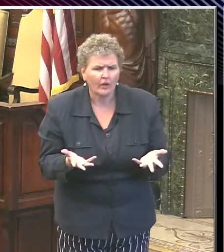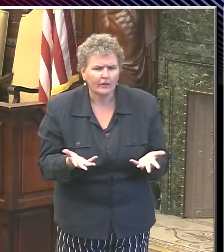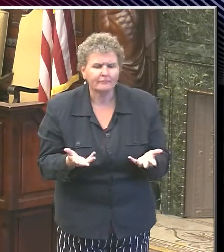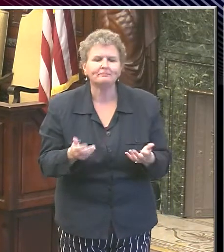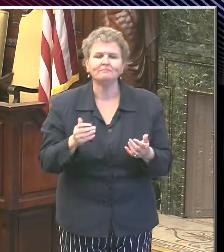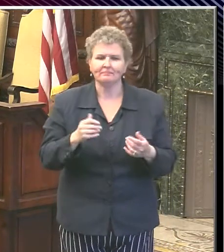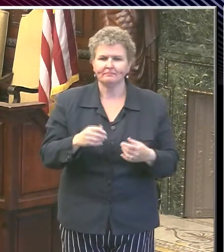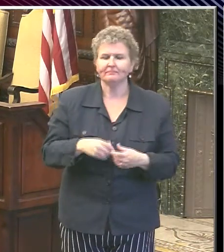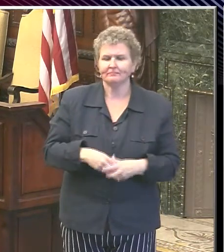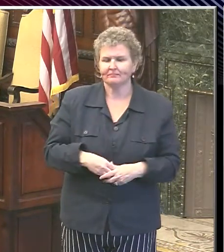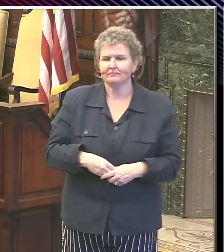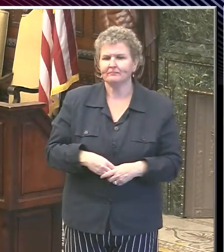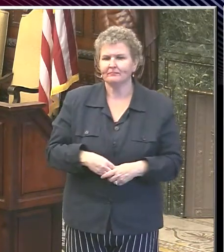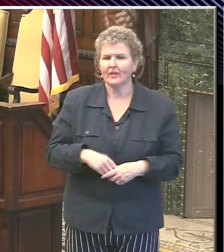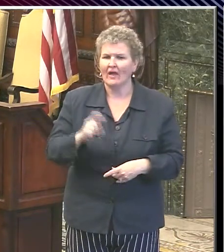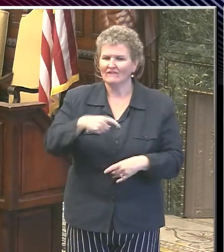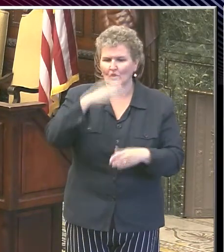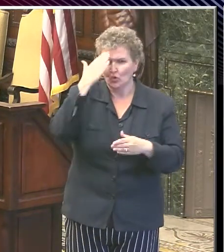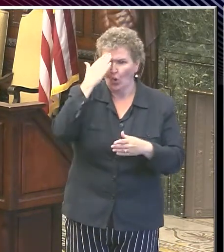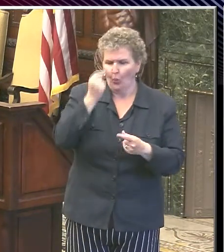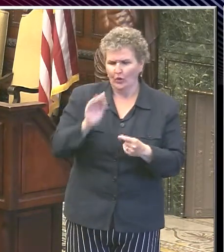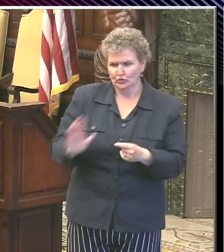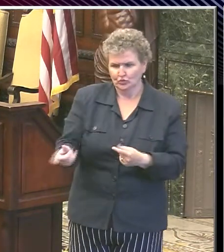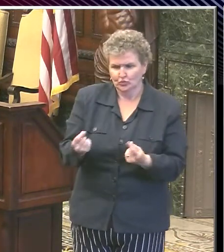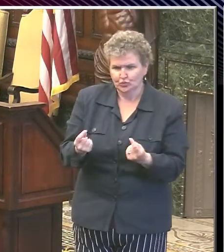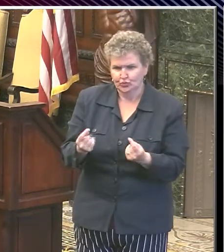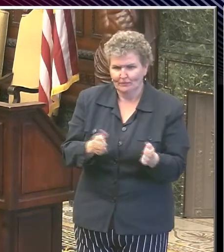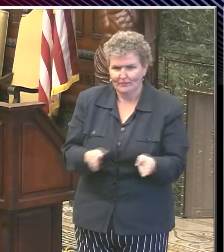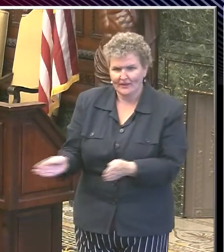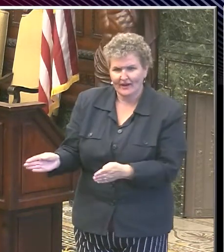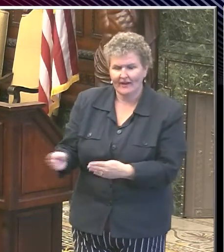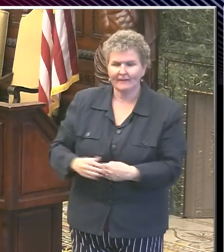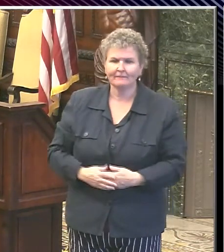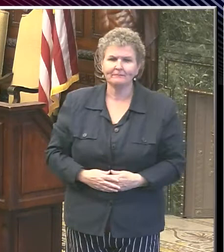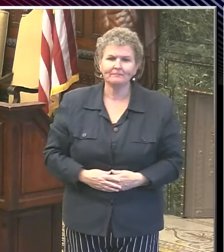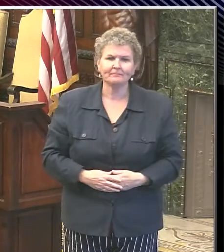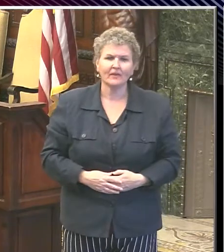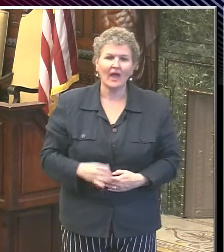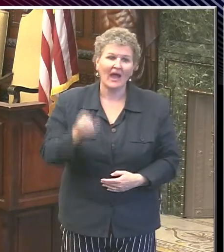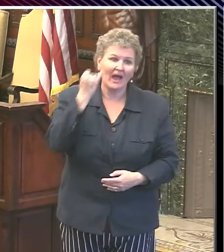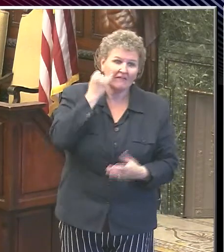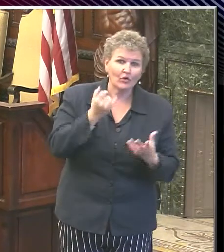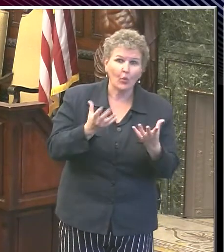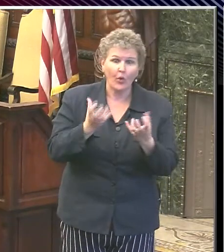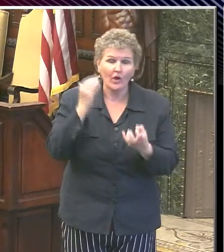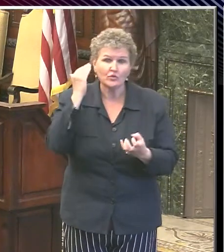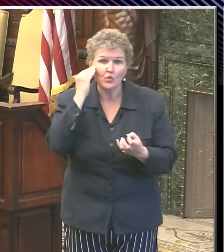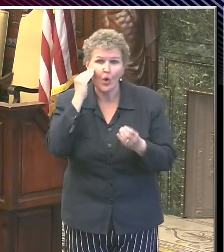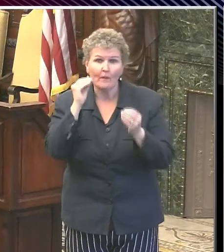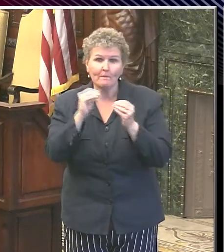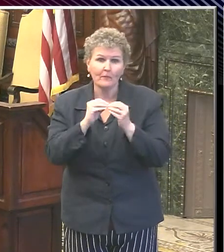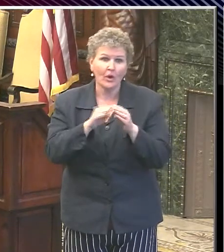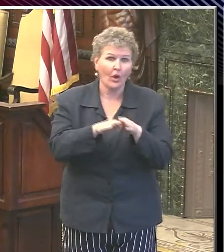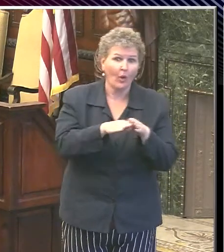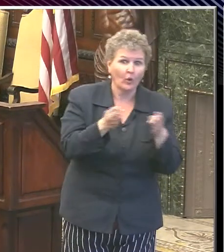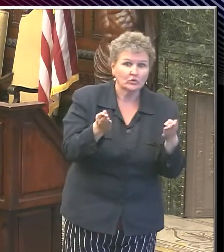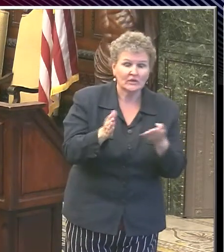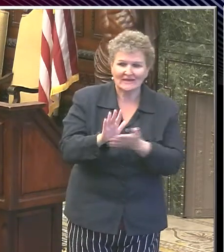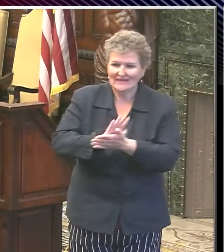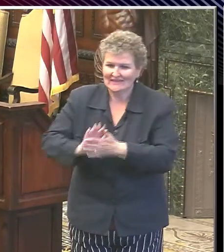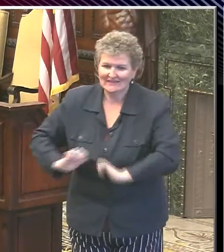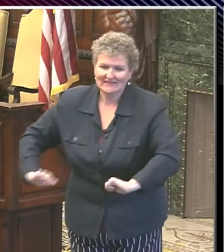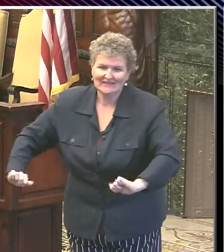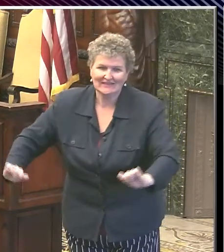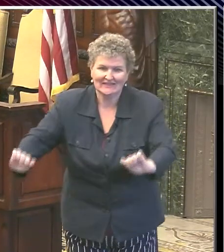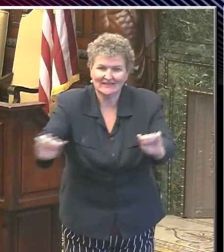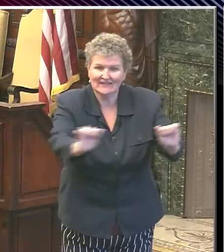COVID-19 symptoms. What will happen to the agency, the actual reopening plan, the cleaning plan, all of that